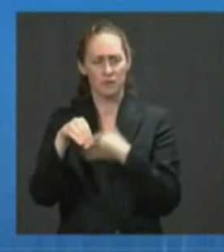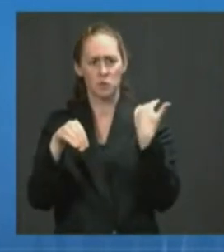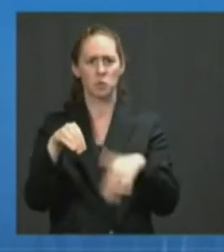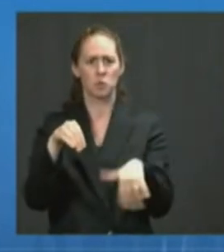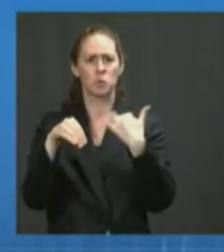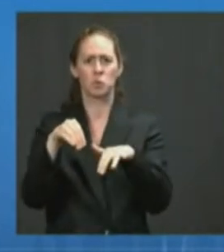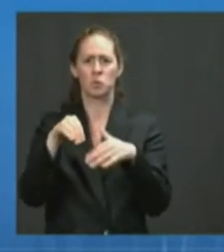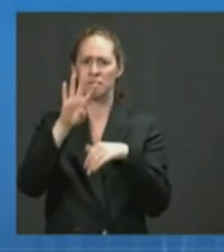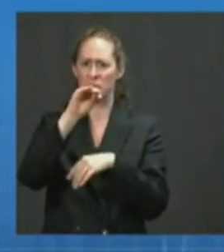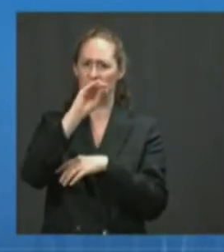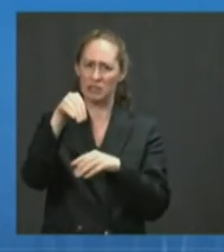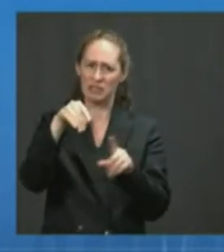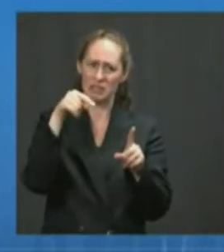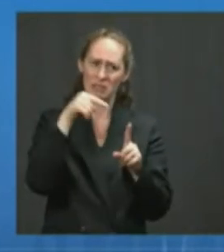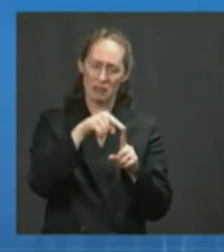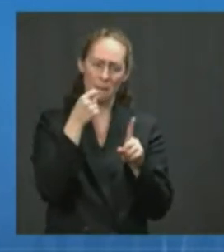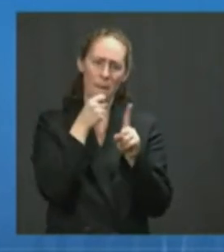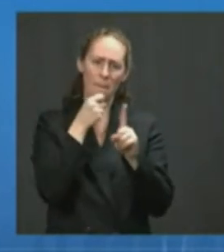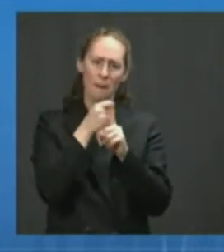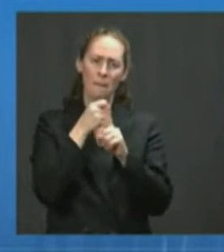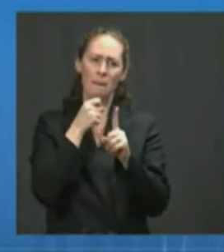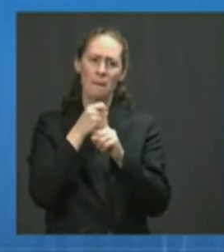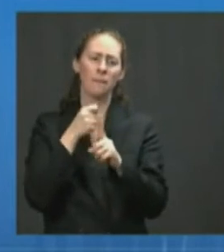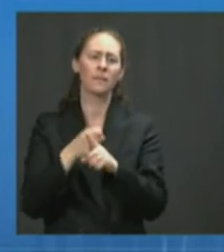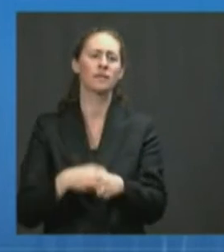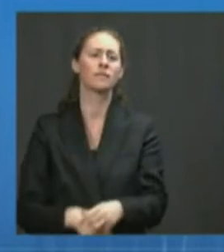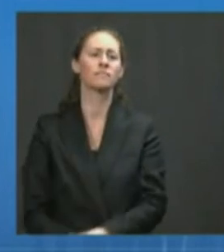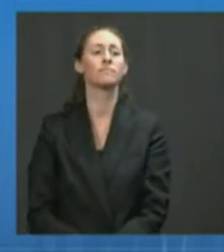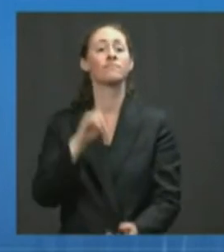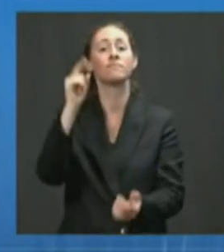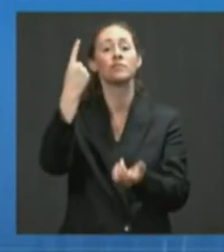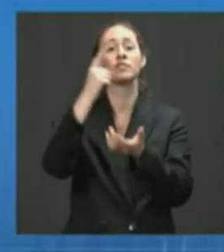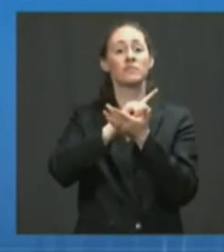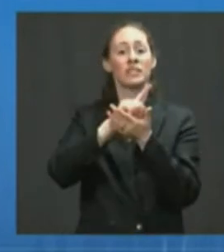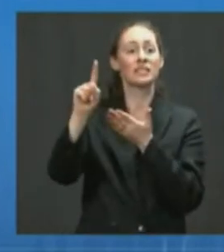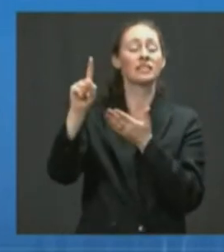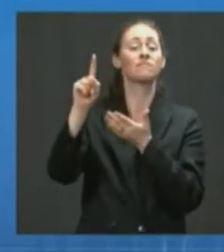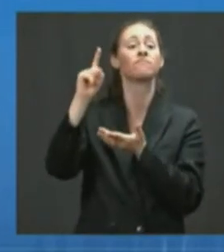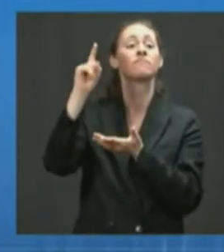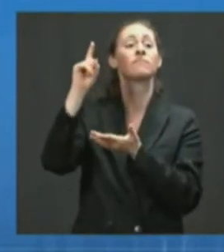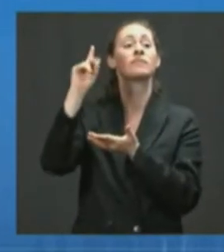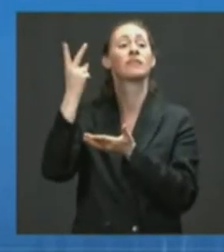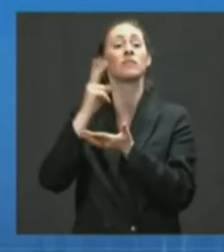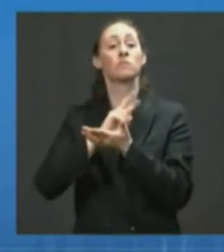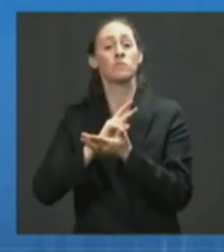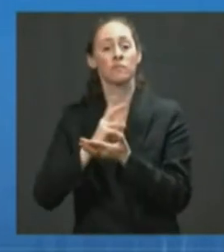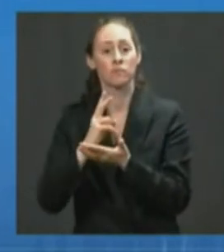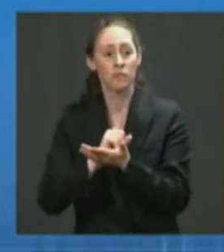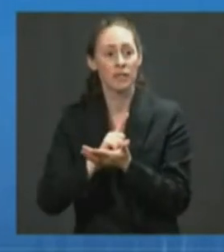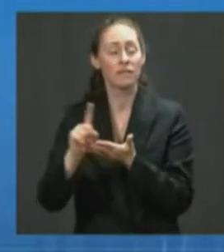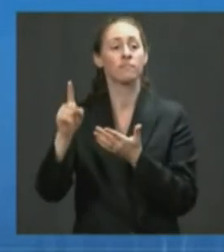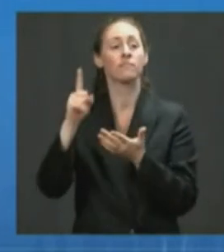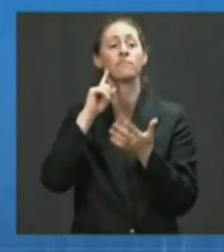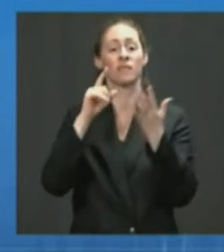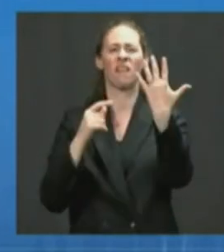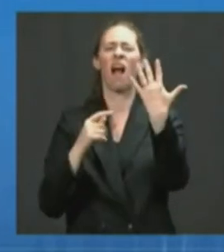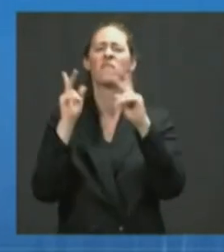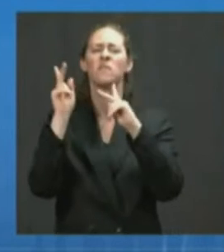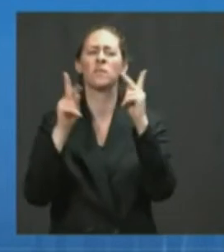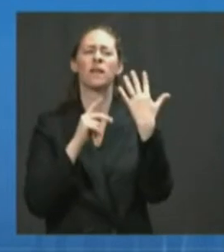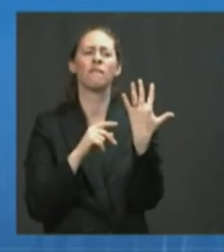For the second week in a row, one in five of all cases occurring in Florida alone.